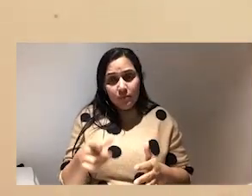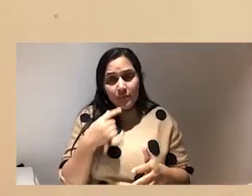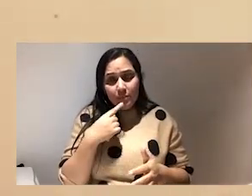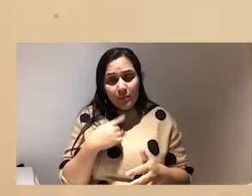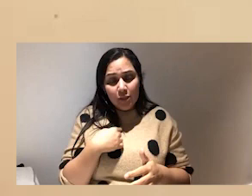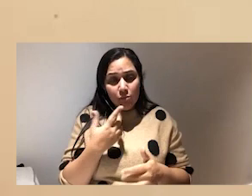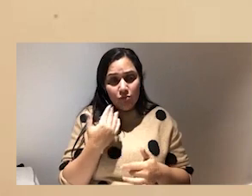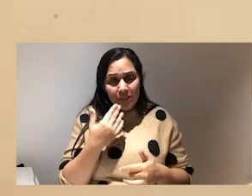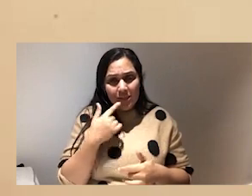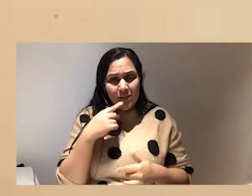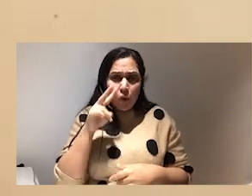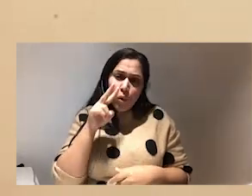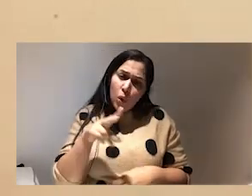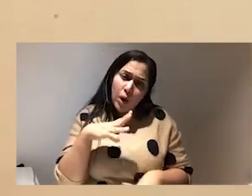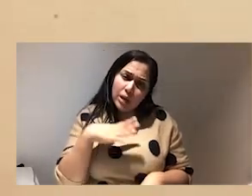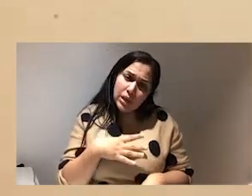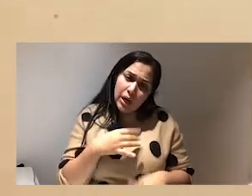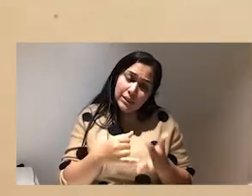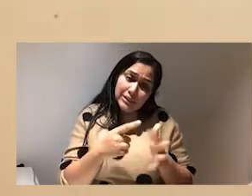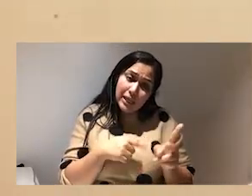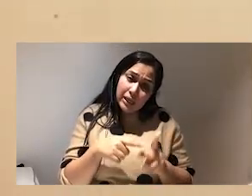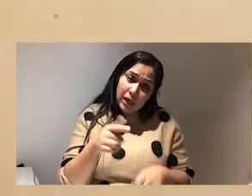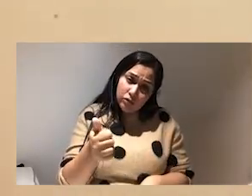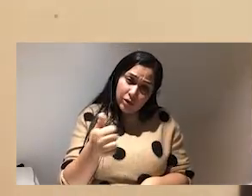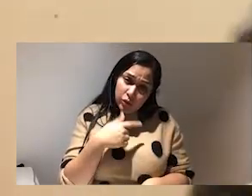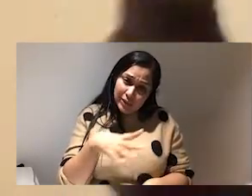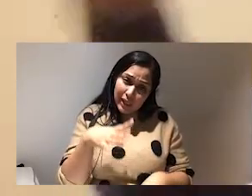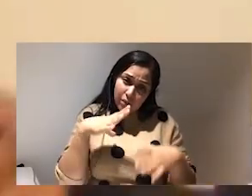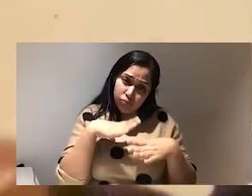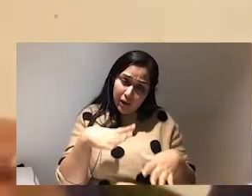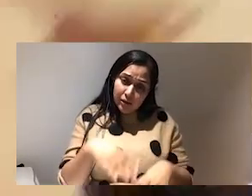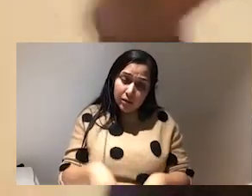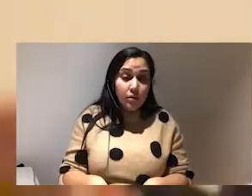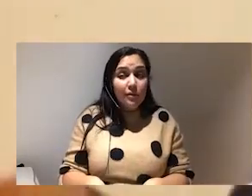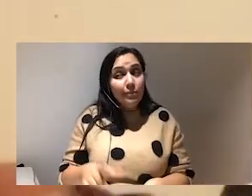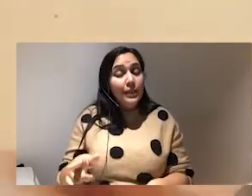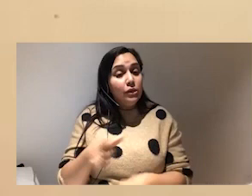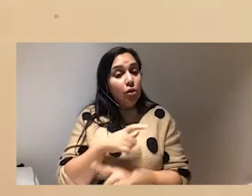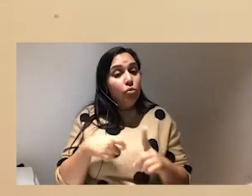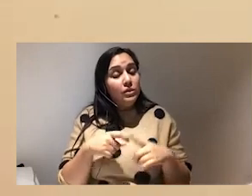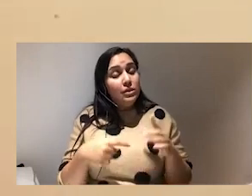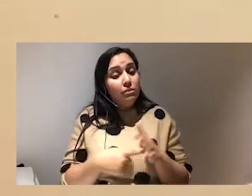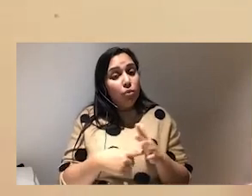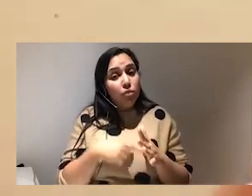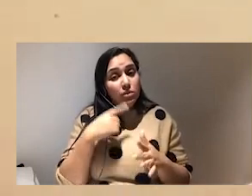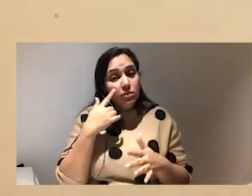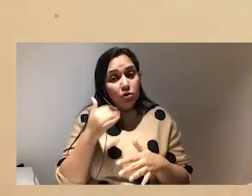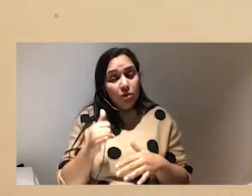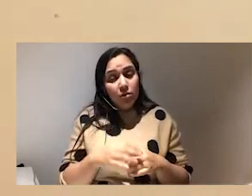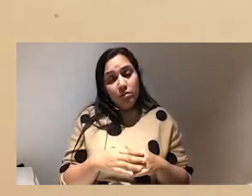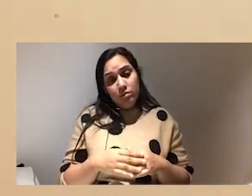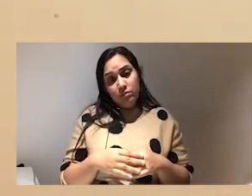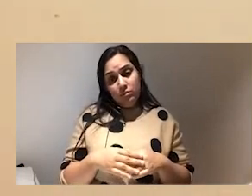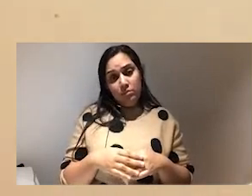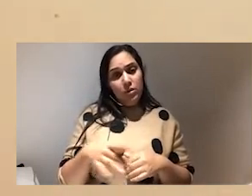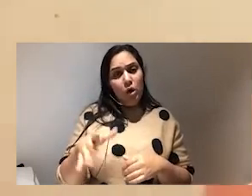like you look you look quite tired jenny like do you need to chill that you need to take a break and that's community that's really important um kelechi a lot of you